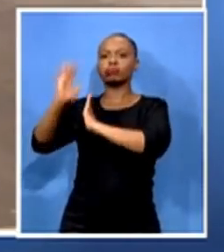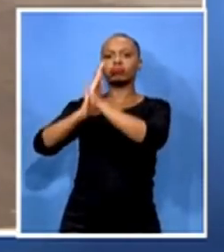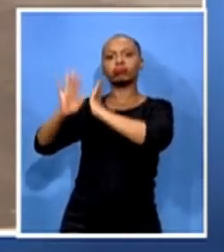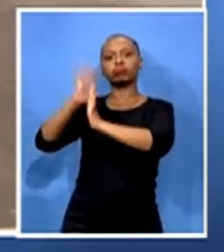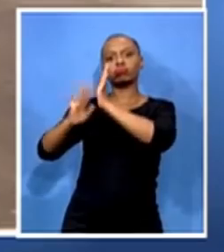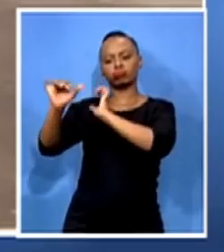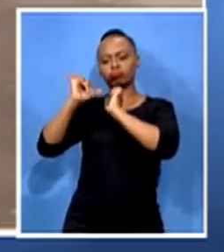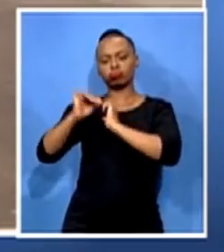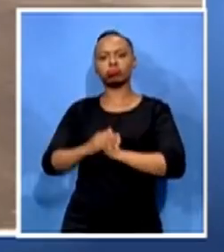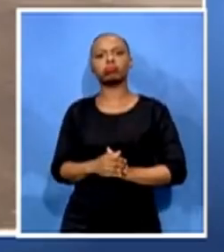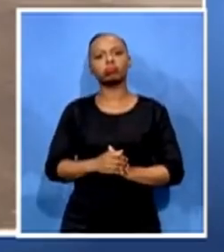Corbyn, Augusta, reporting.